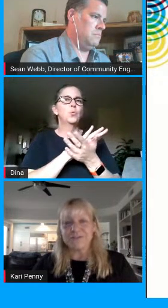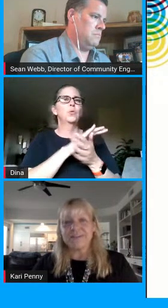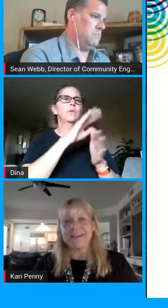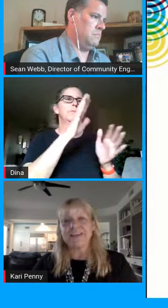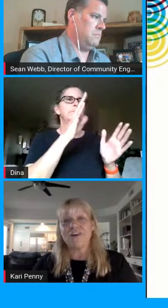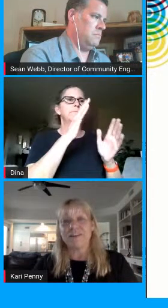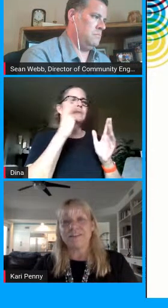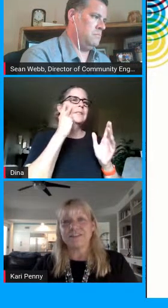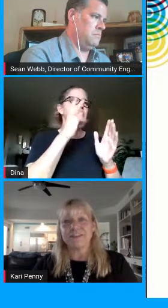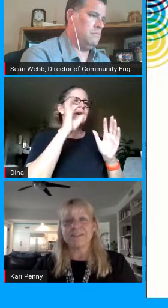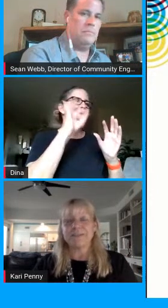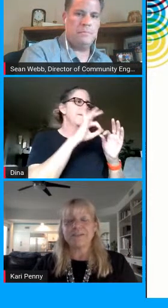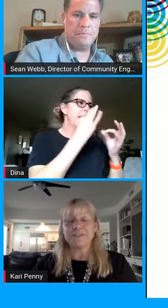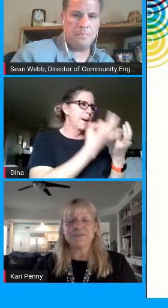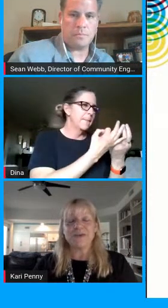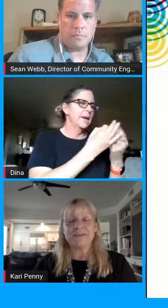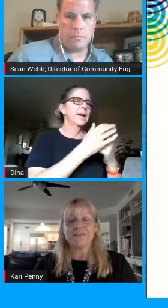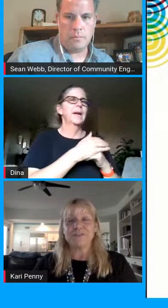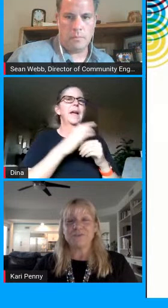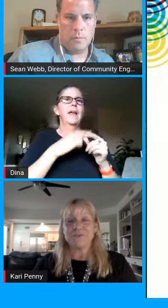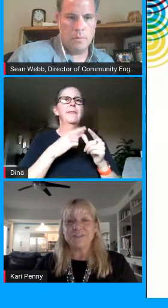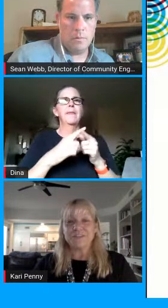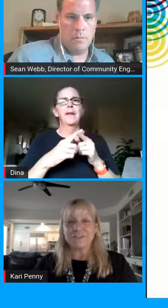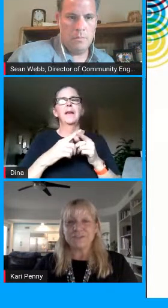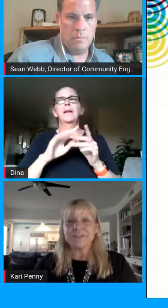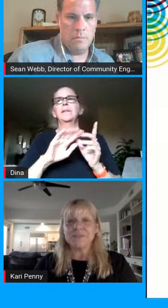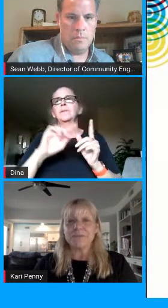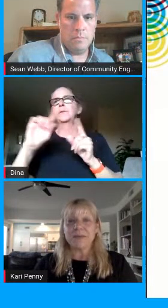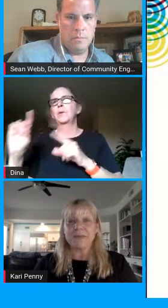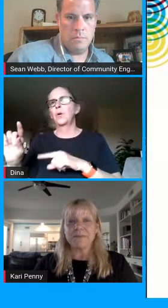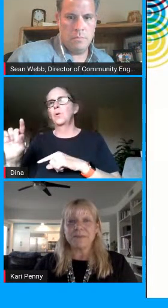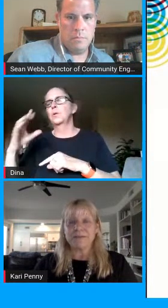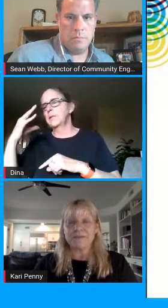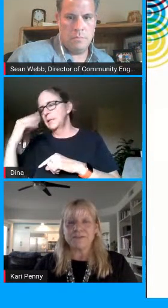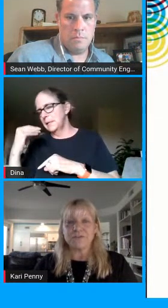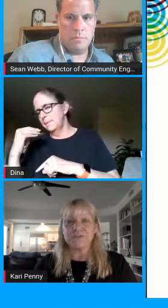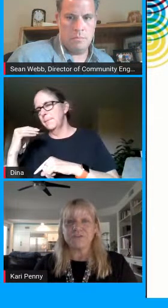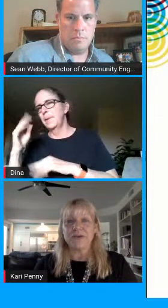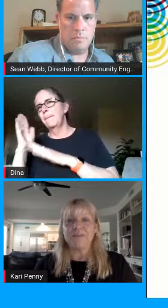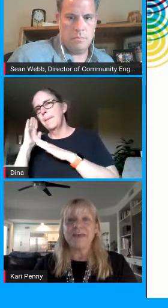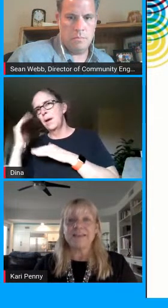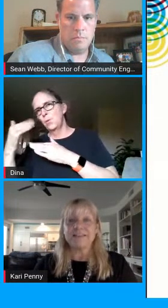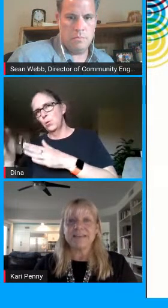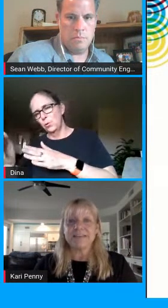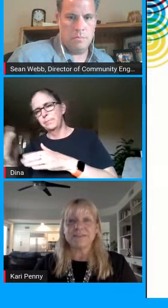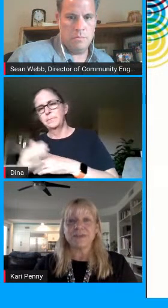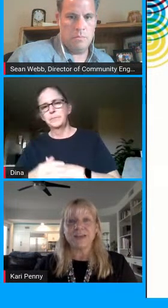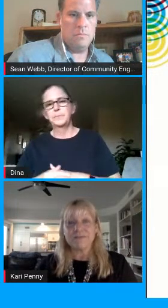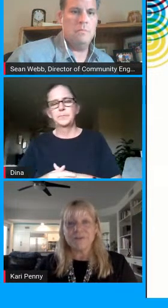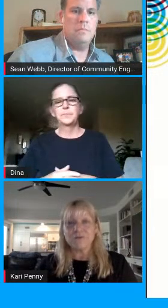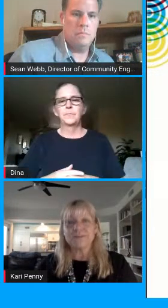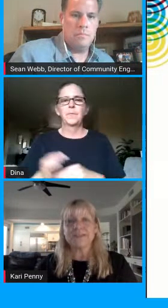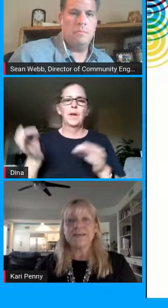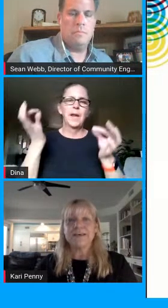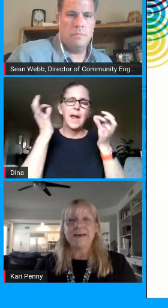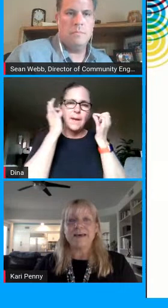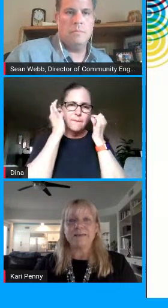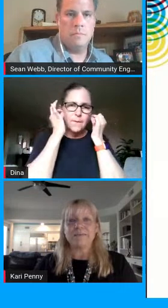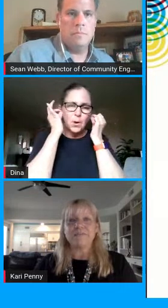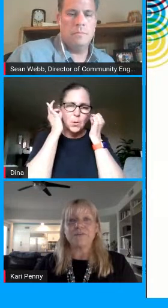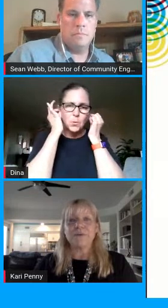issue so that they can concentrate especially when you have two children so it might be beneficial to have headsets or headphones